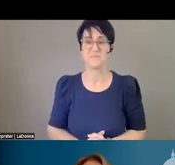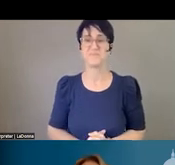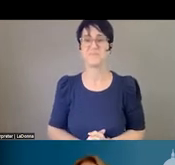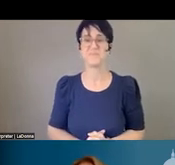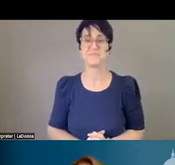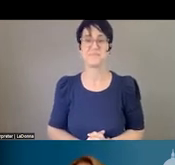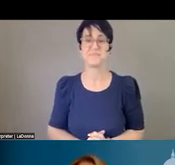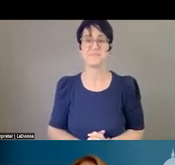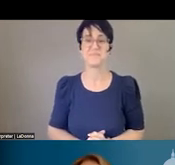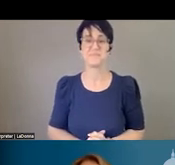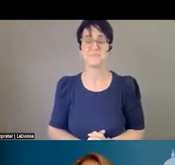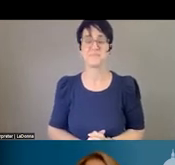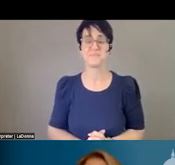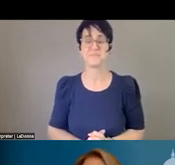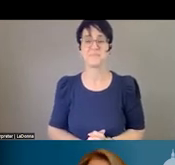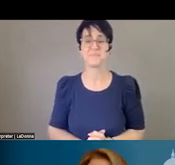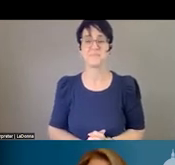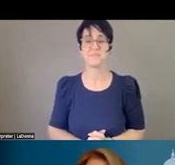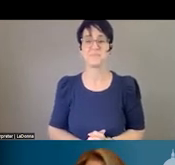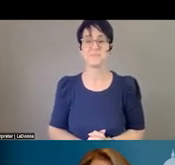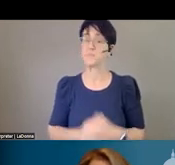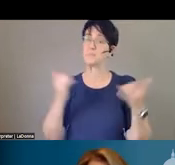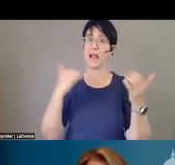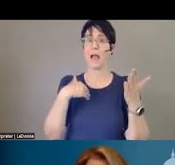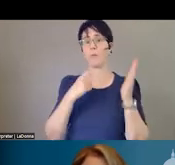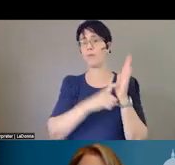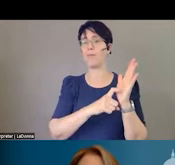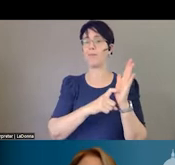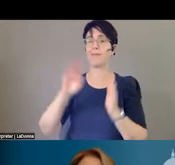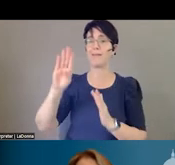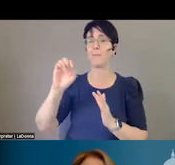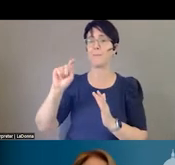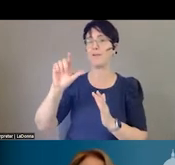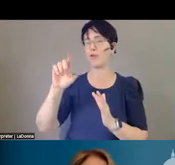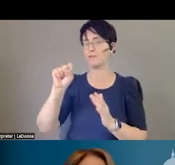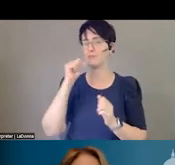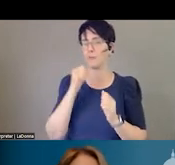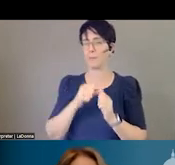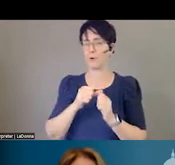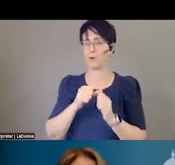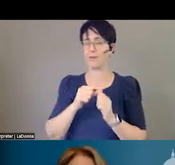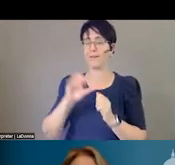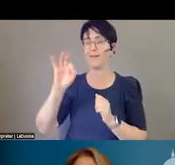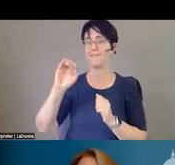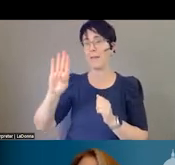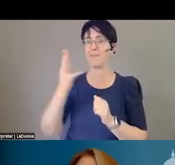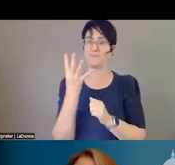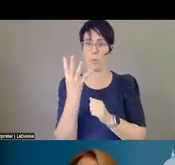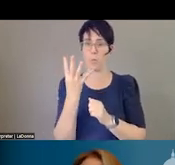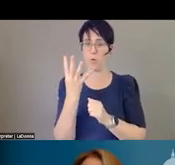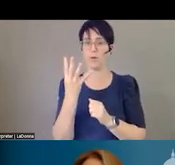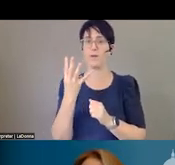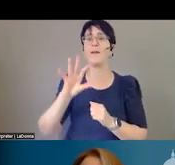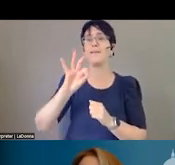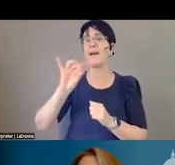So I'm going to talk about the Fab Four 988 takeaways. And, of course, the Fab Four is the Beatles, and I'm a